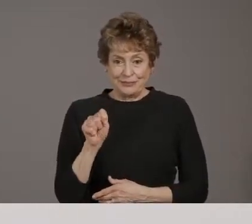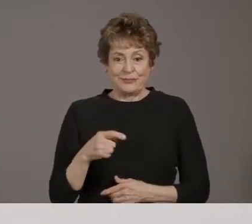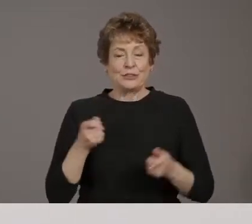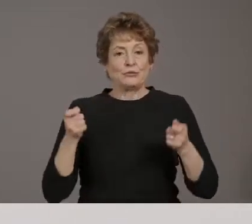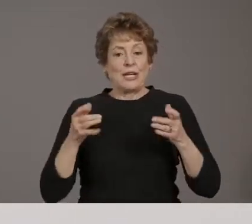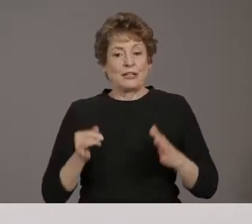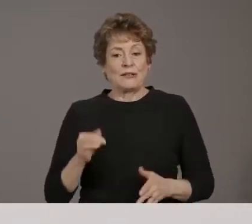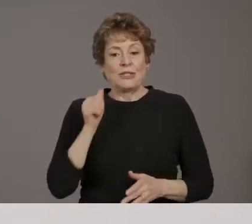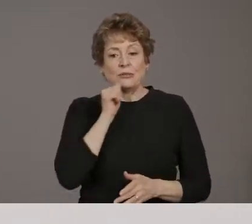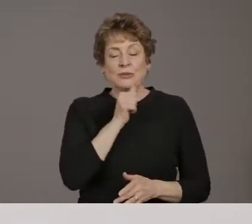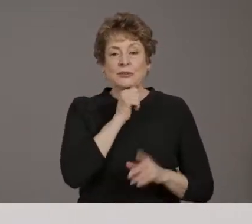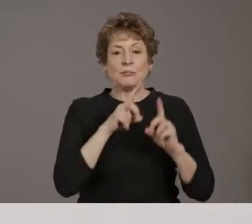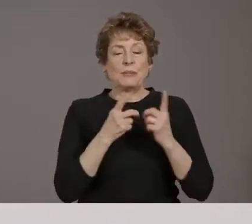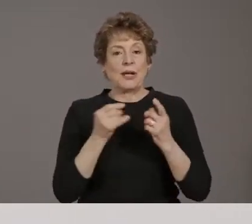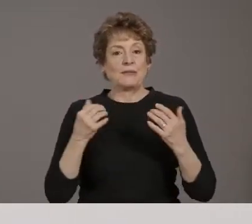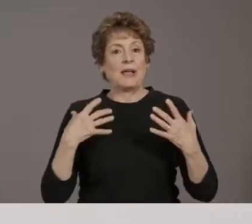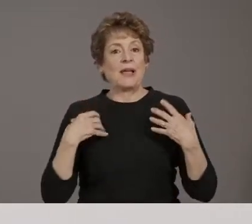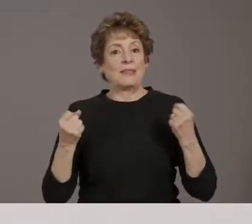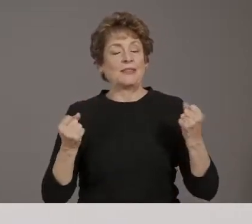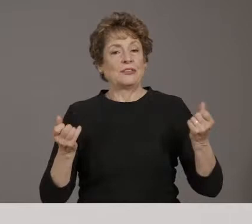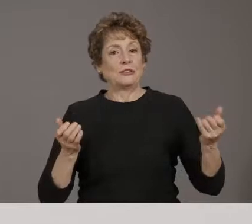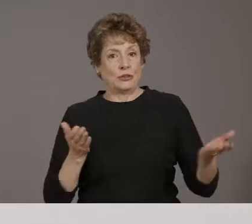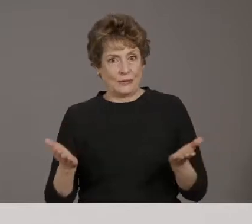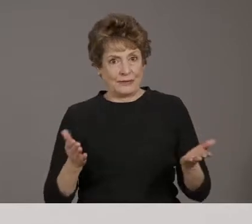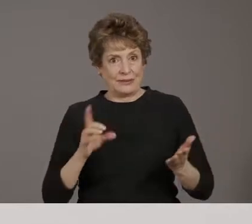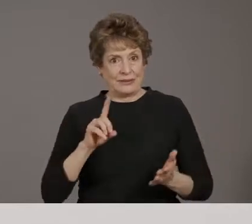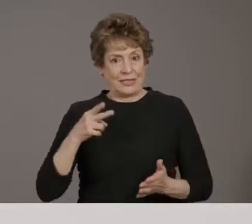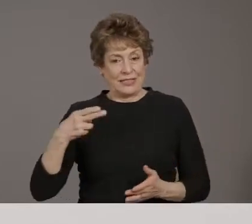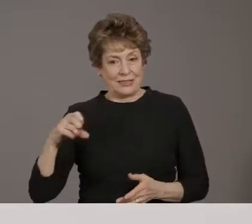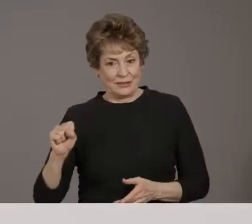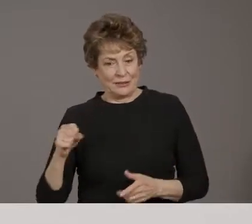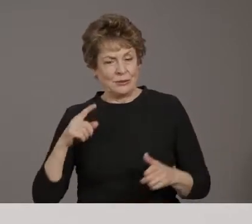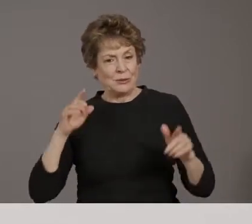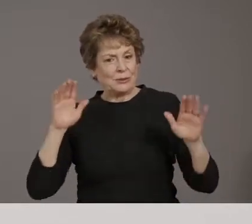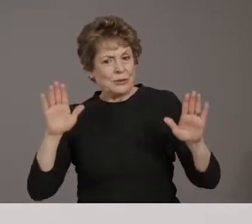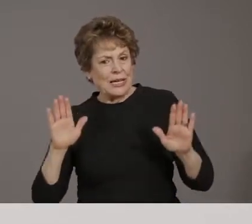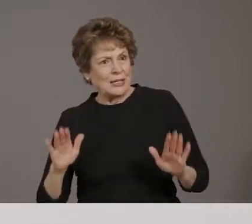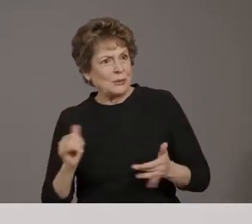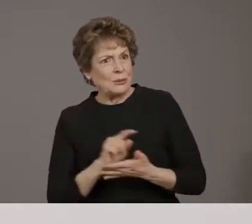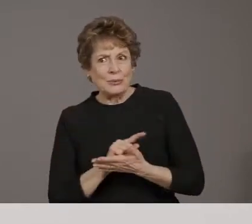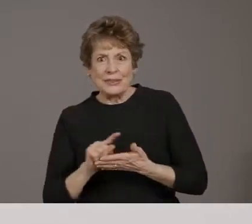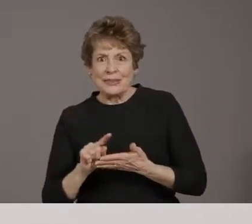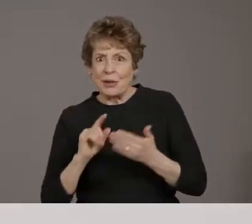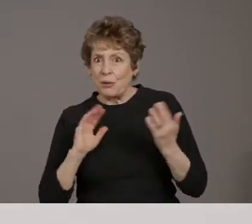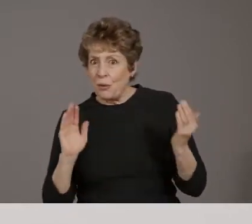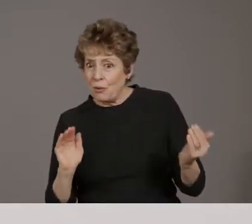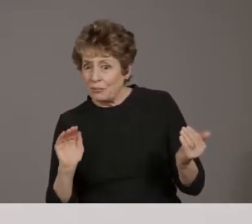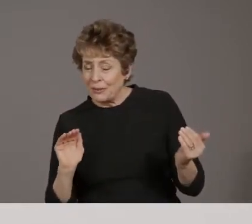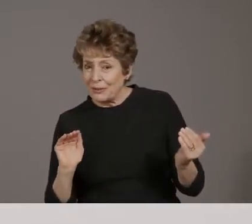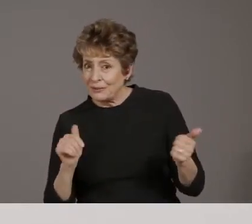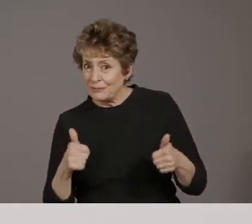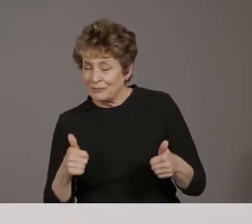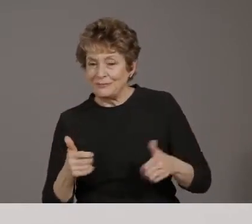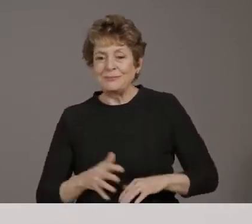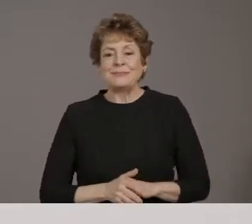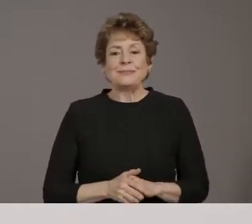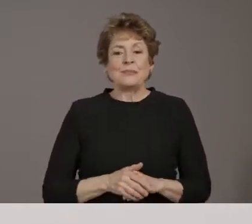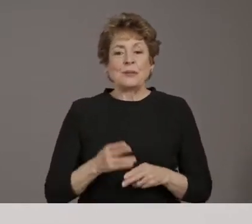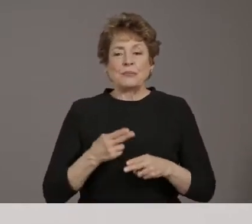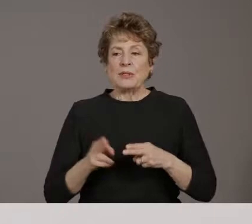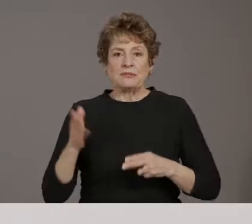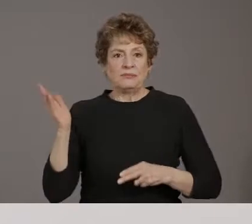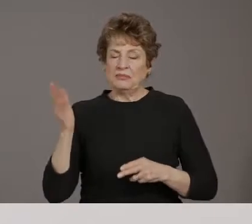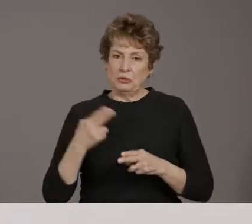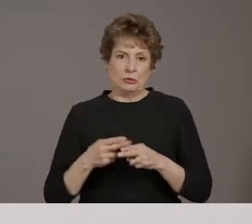has had a great week. I'm going to provide a brief presentation like I normally do, and I will leave time at end